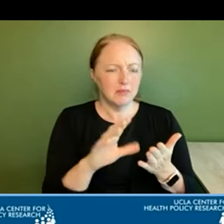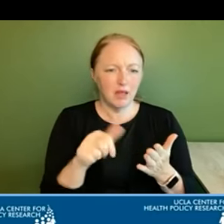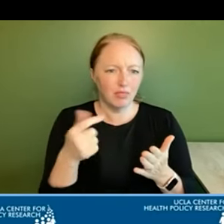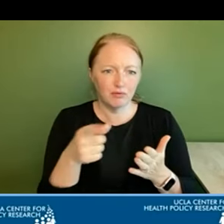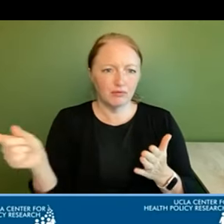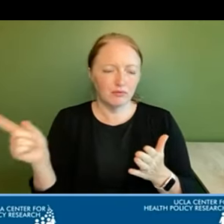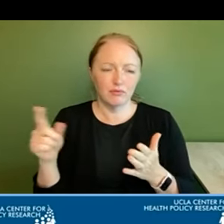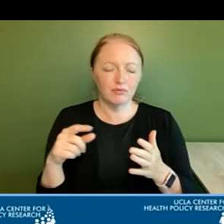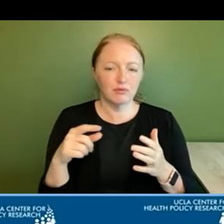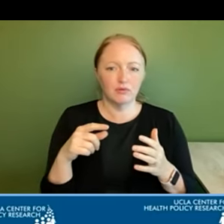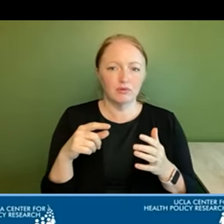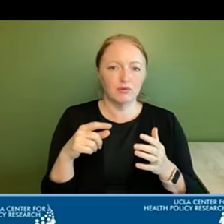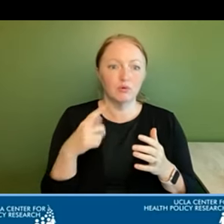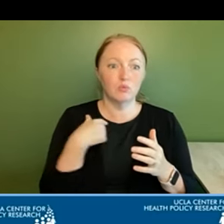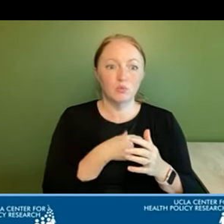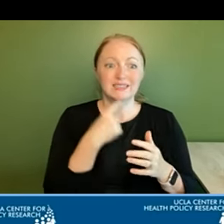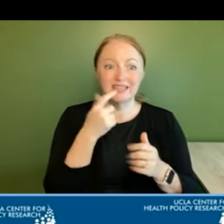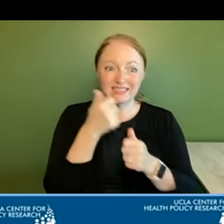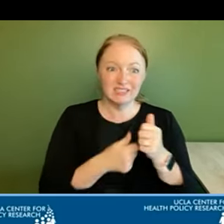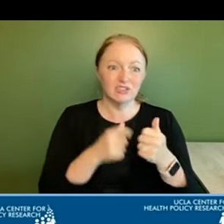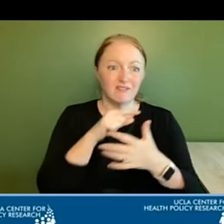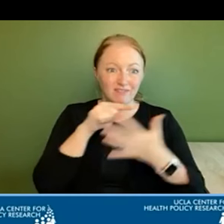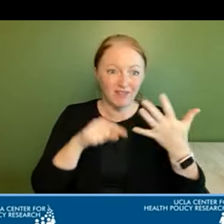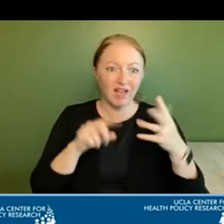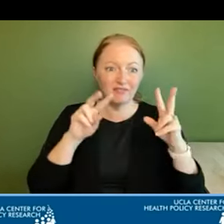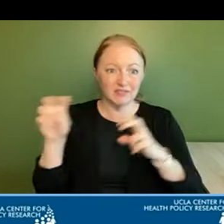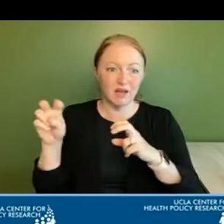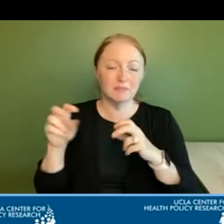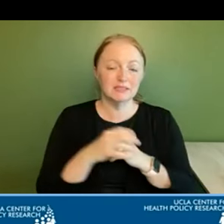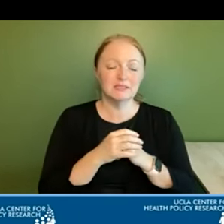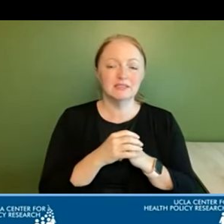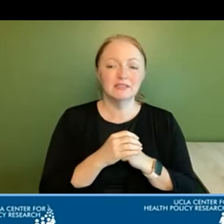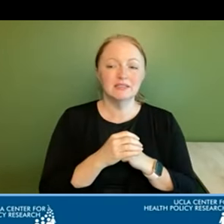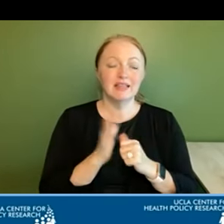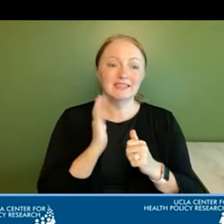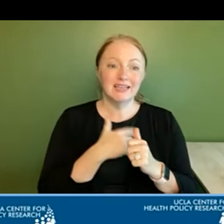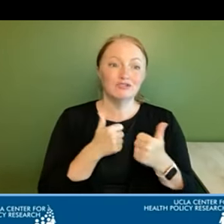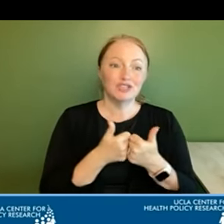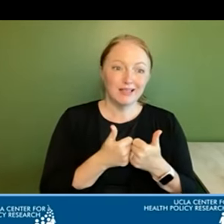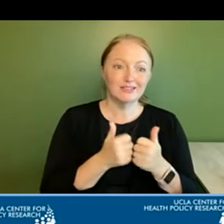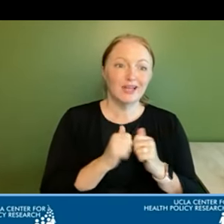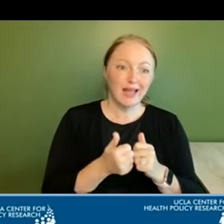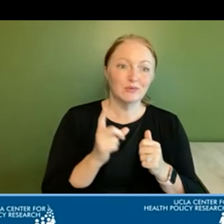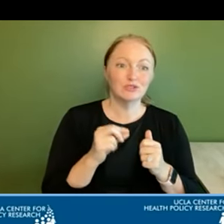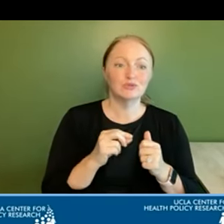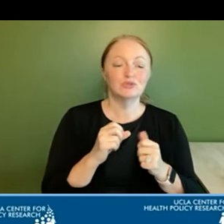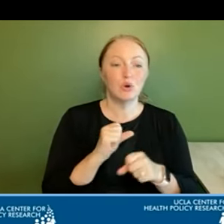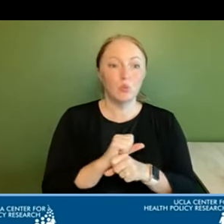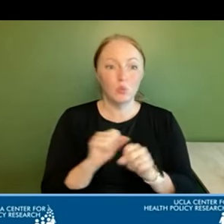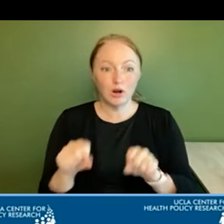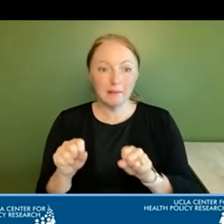areas and we say that to each of the five topics it i think that's our challenge how do we do it so that they're workable